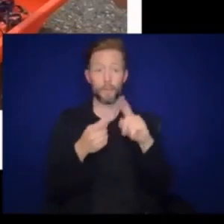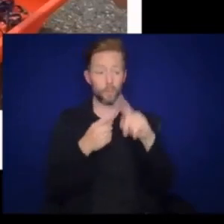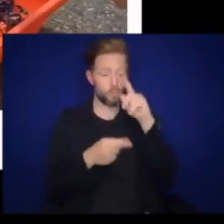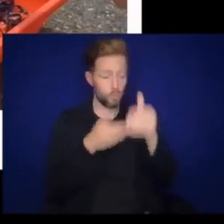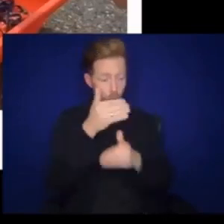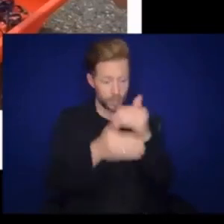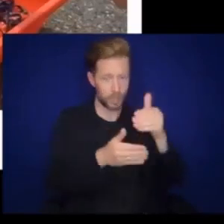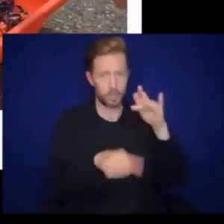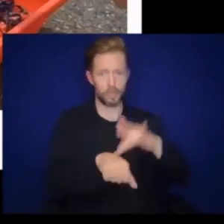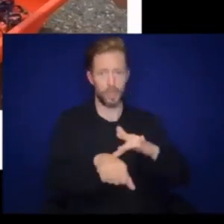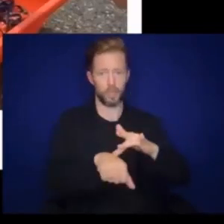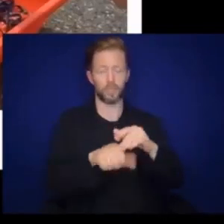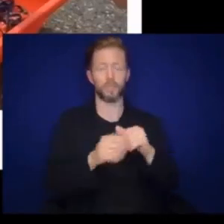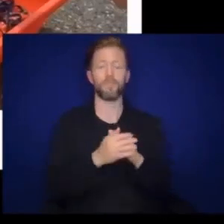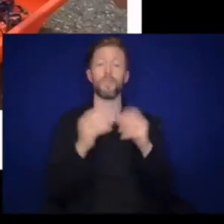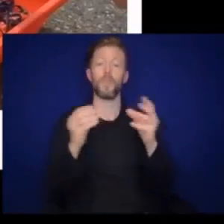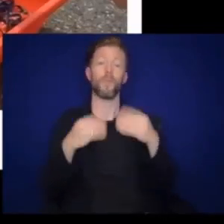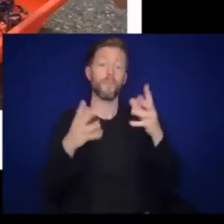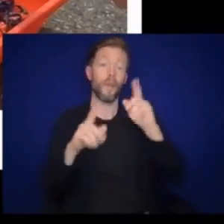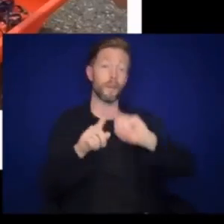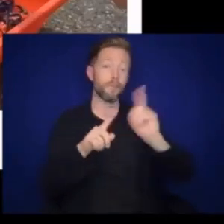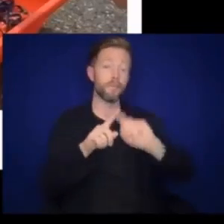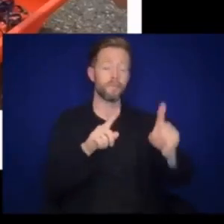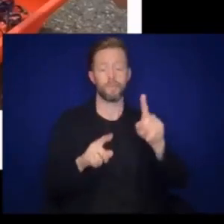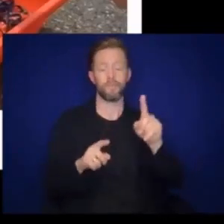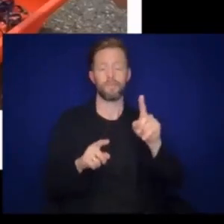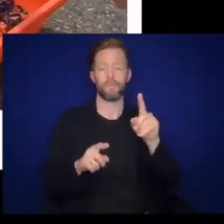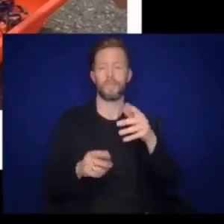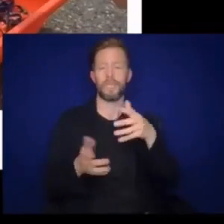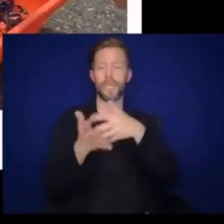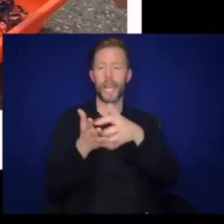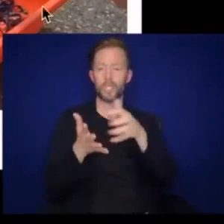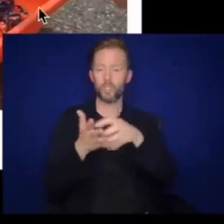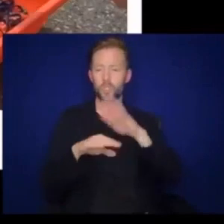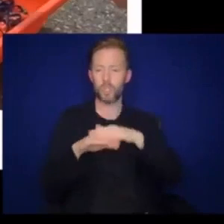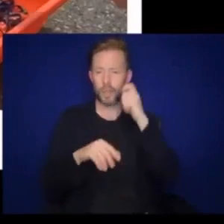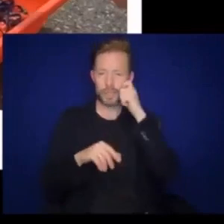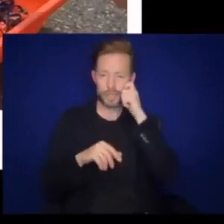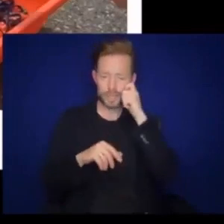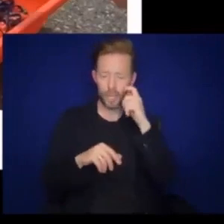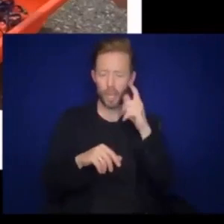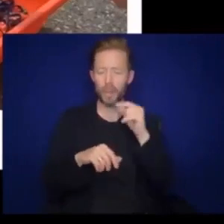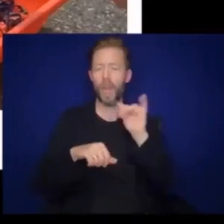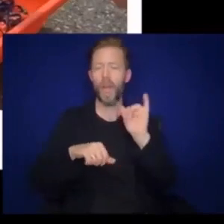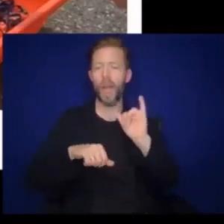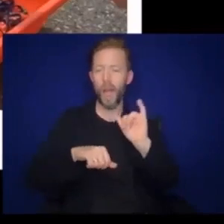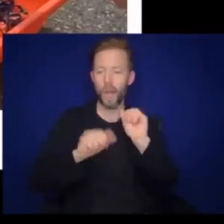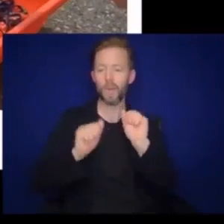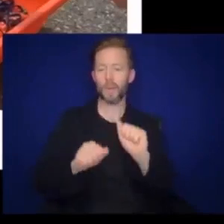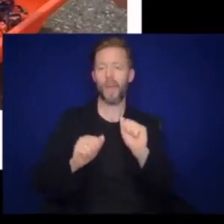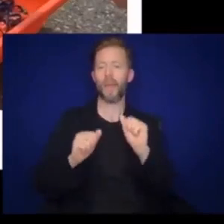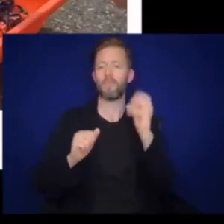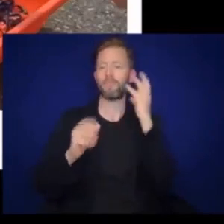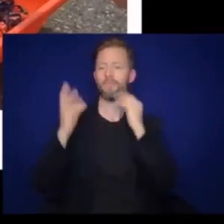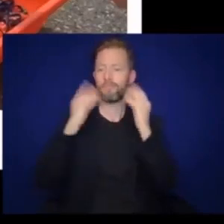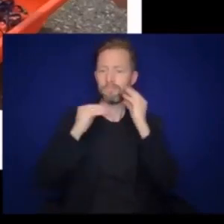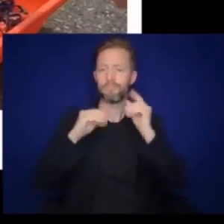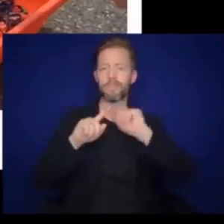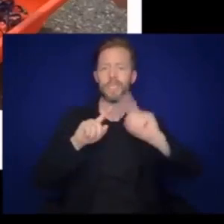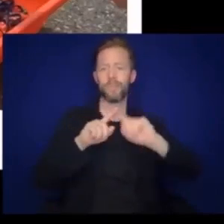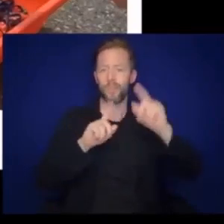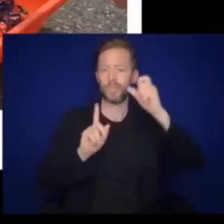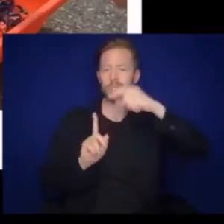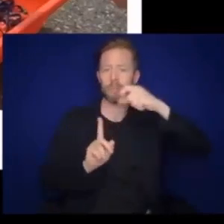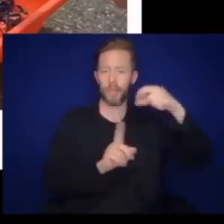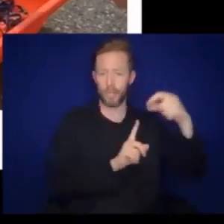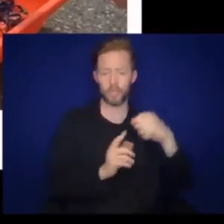to process touch. Provide different textures against their skin so that they can experience different